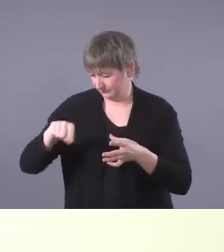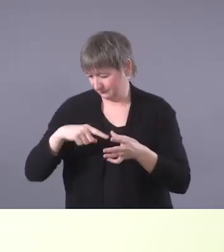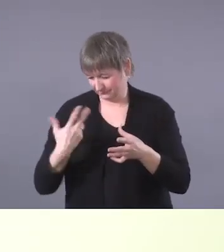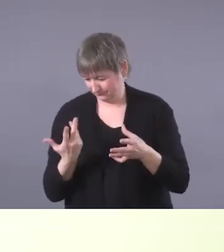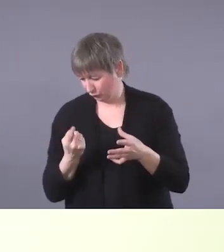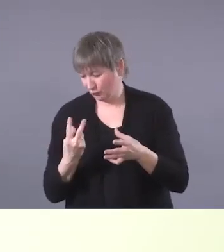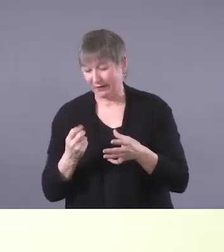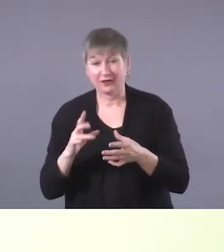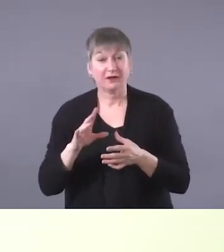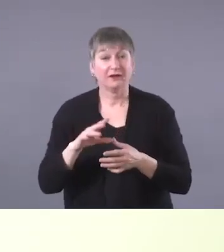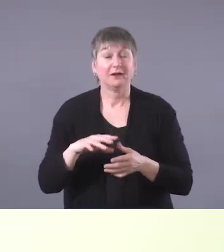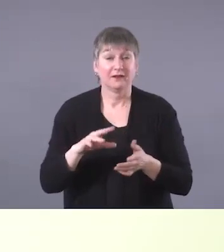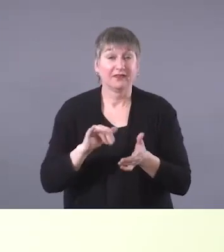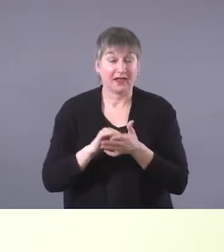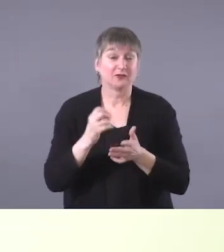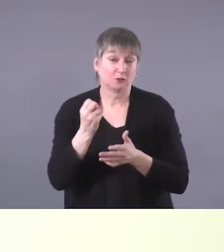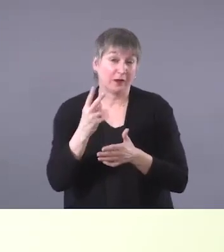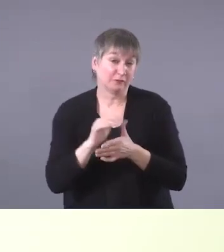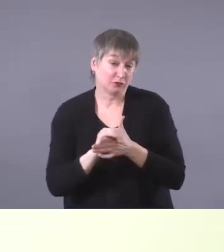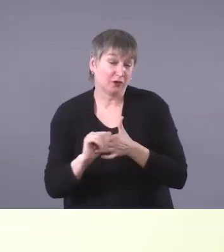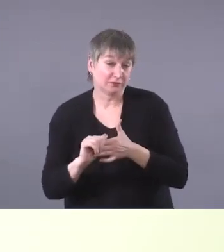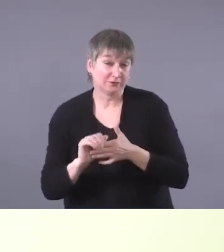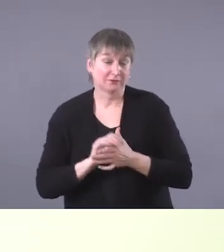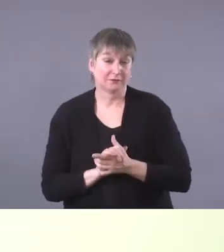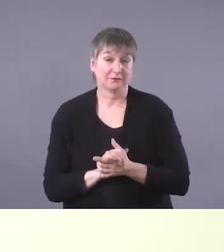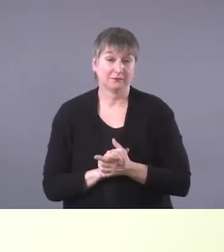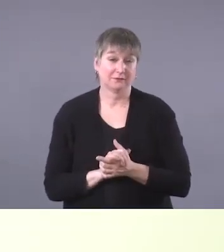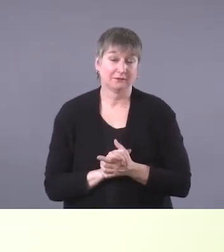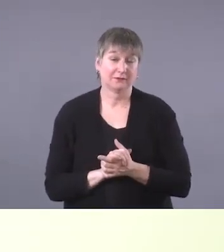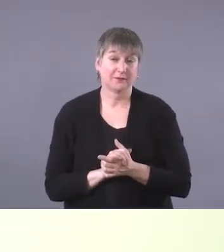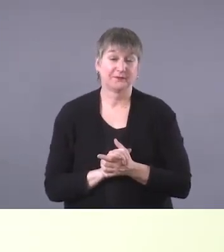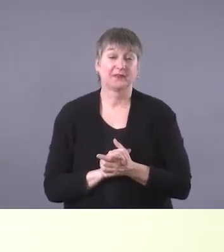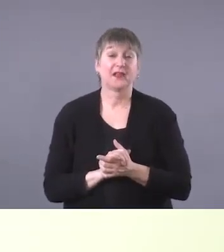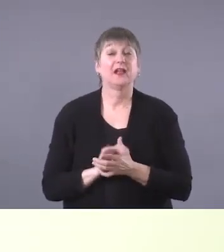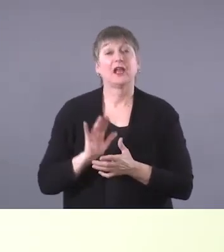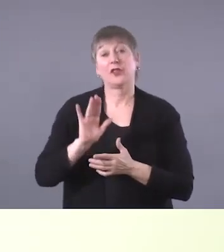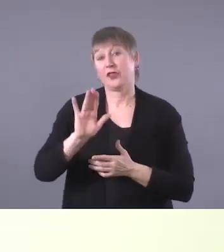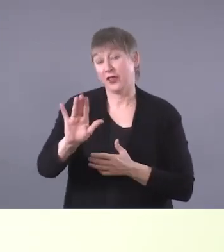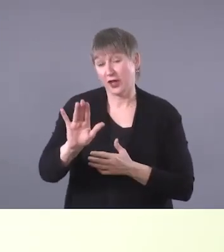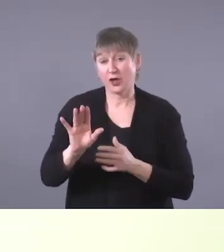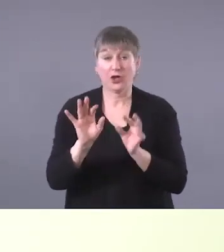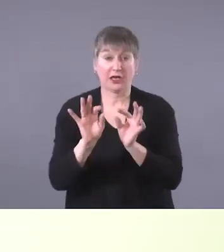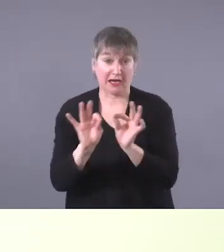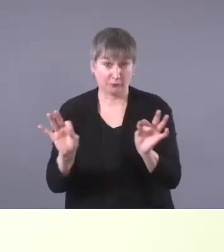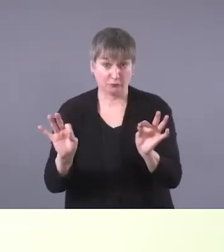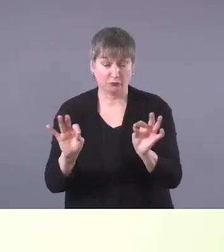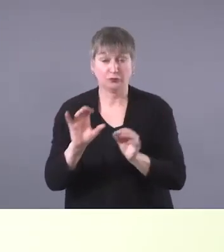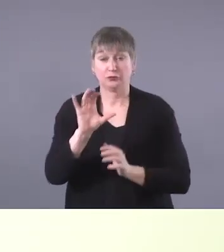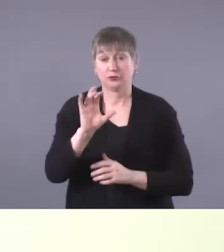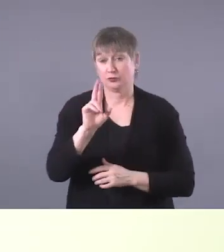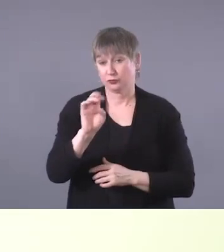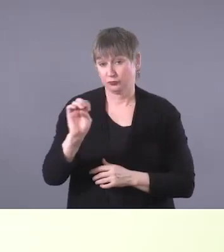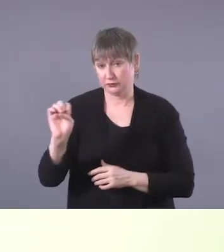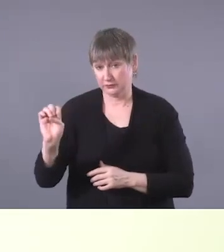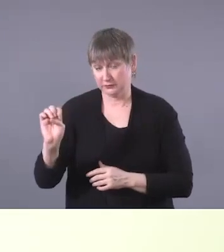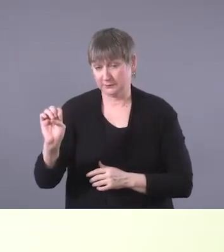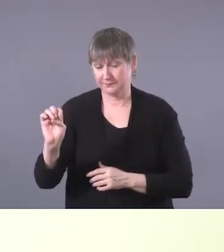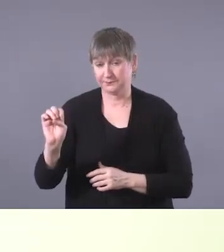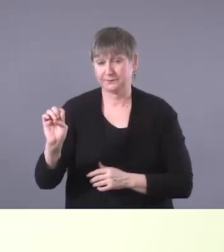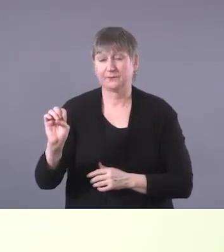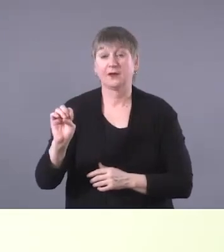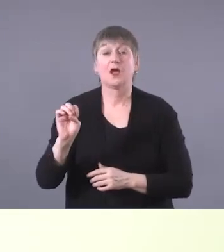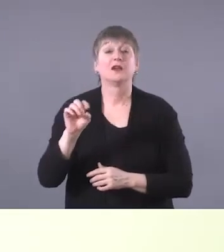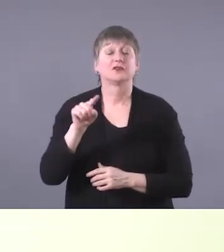Now this community is, they are, their first language is Cree. So, um, when they come to the